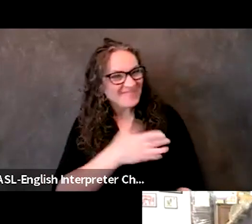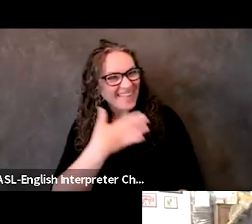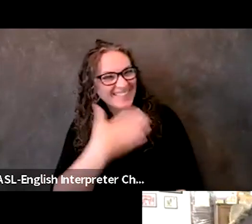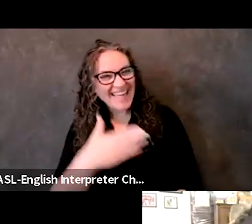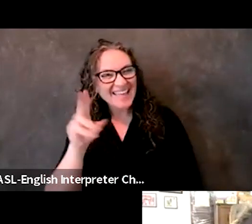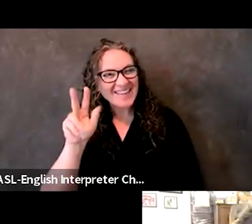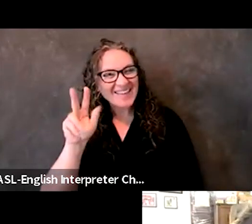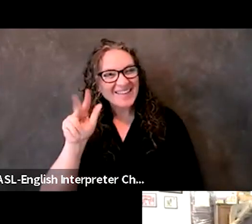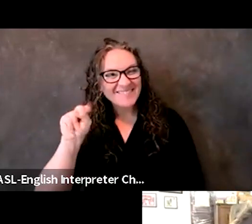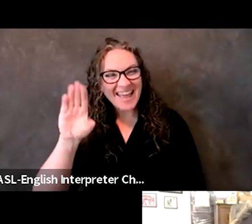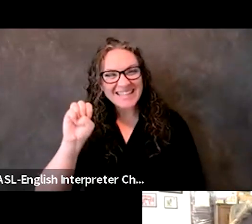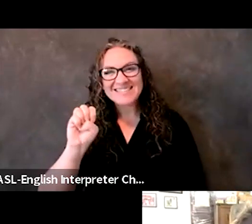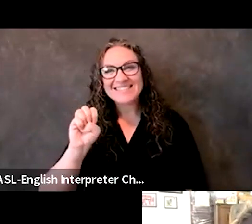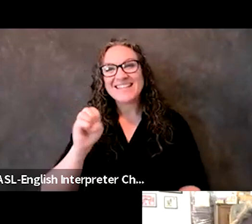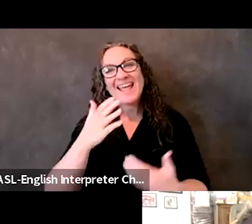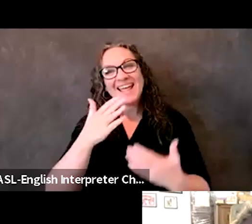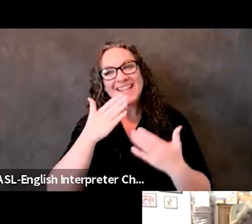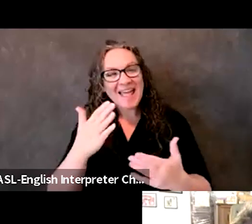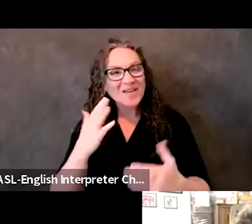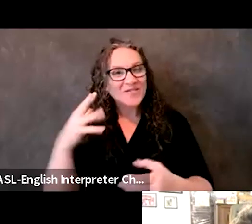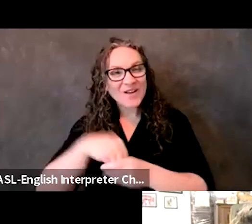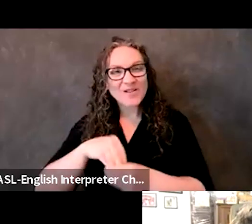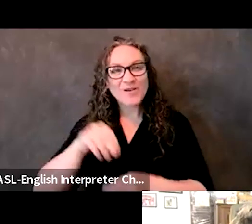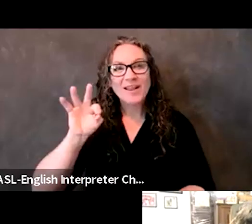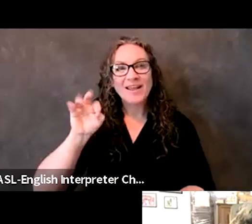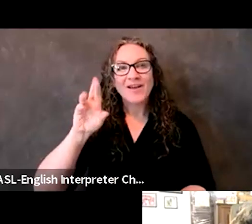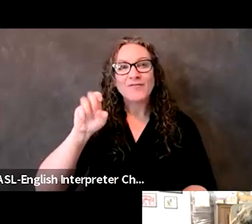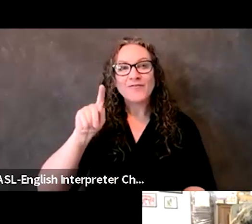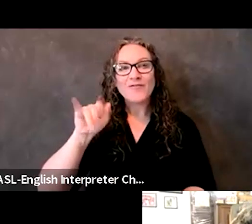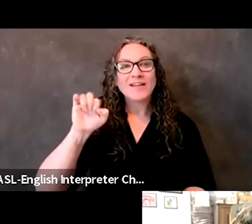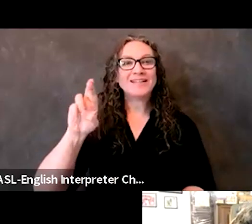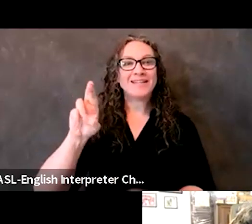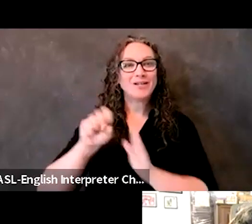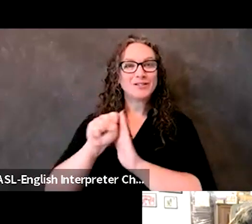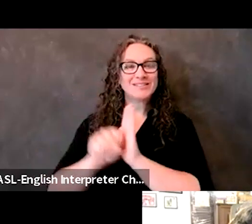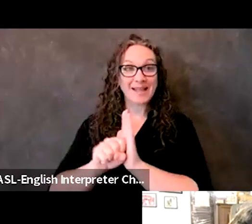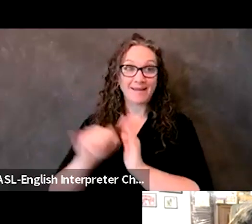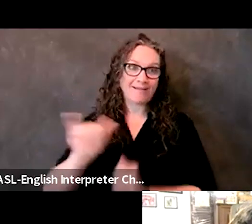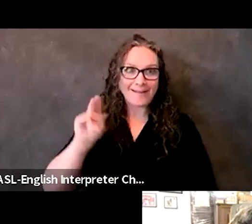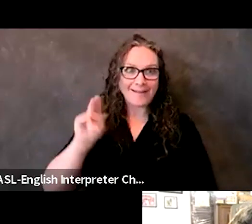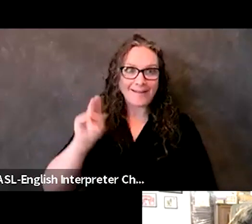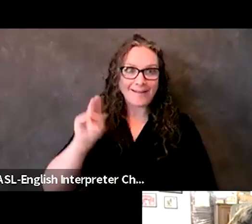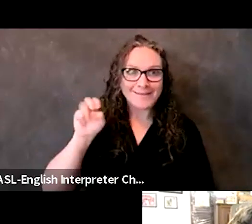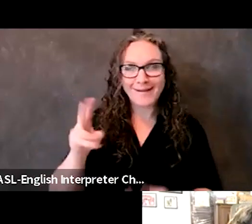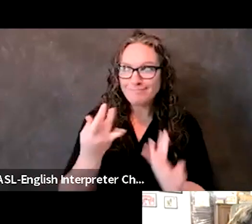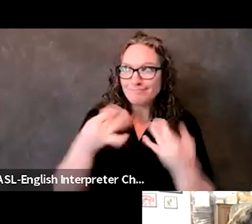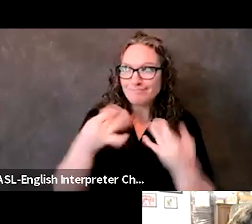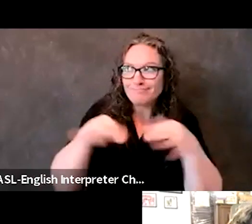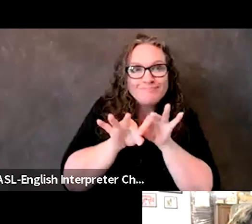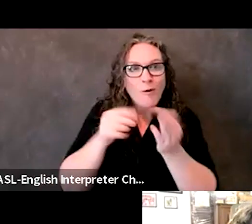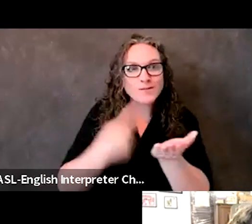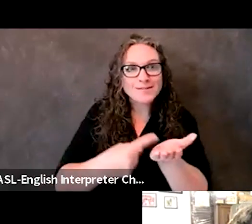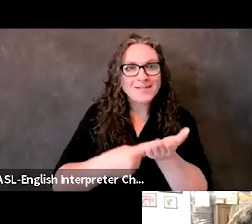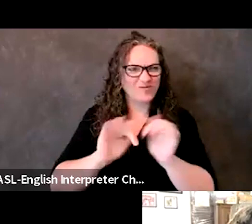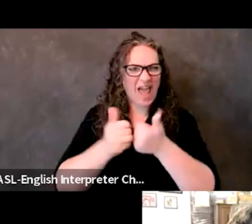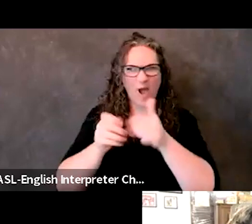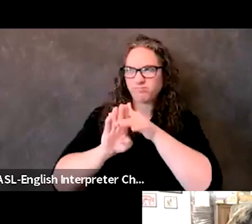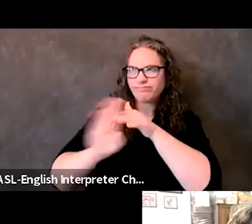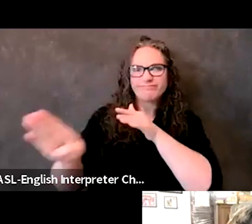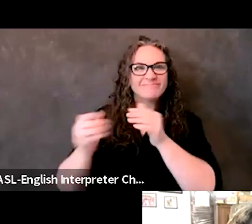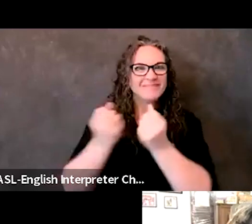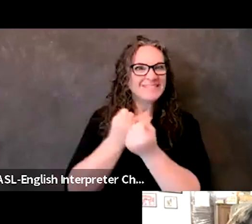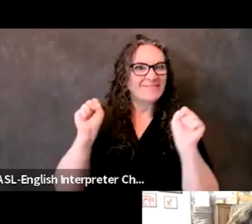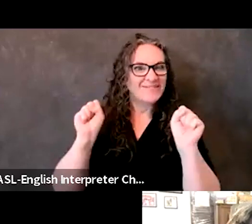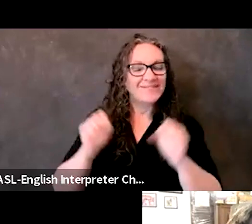including a role in Frontier State like Nevada in this important discussion around getting out safely. As Vance mentioned,